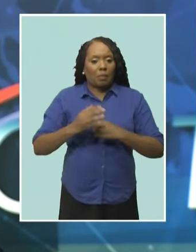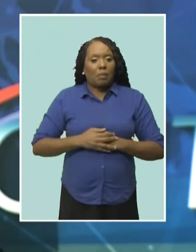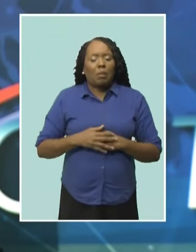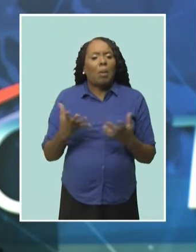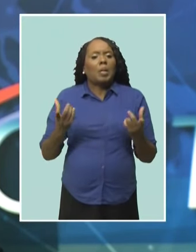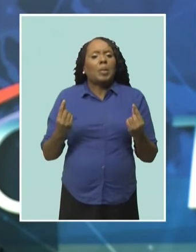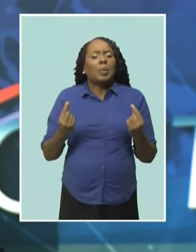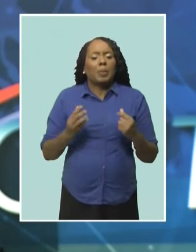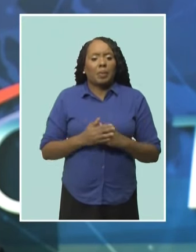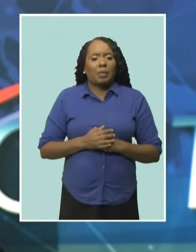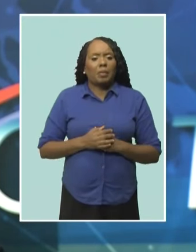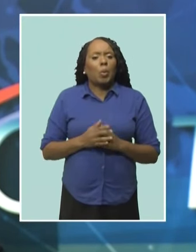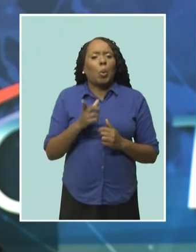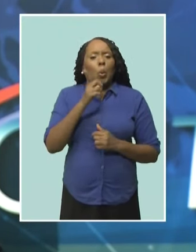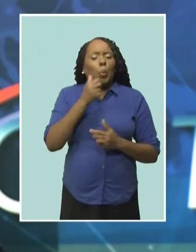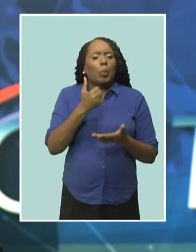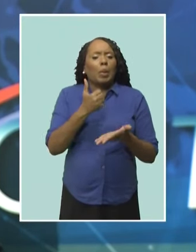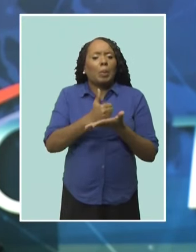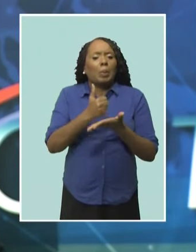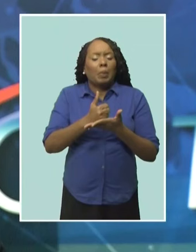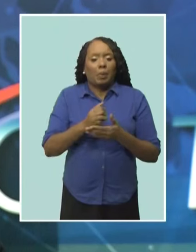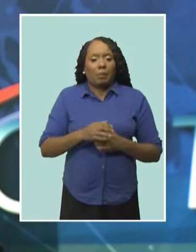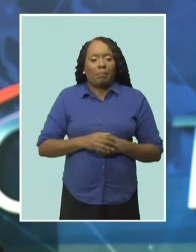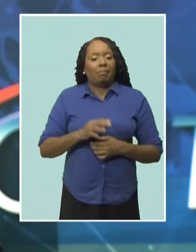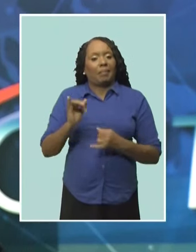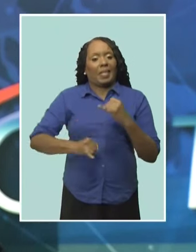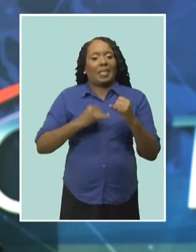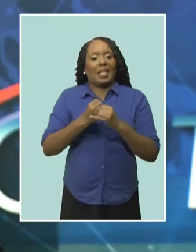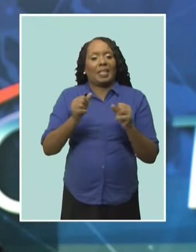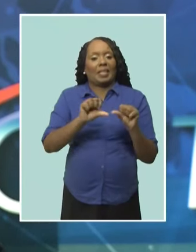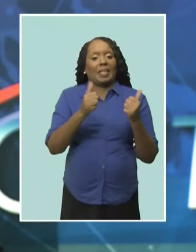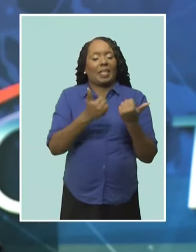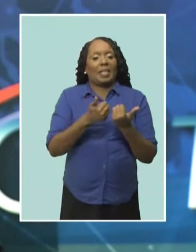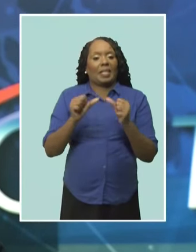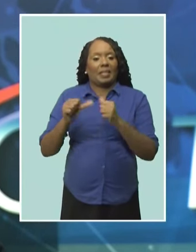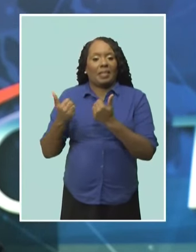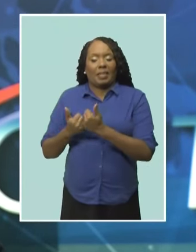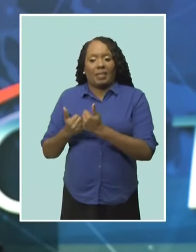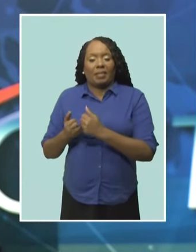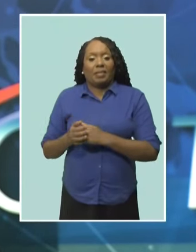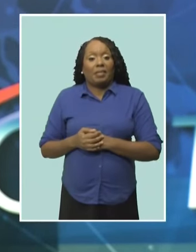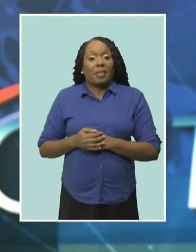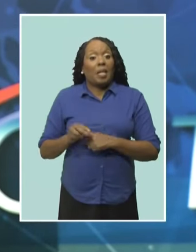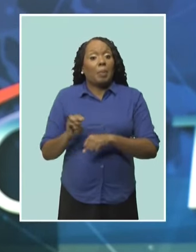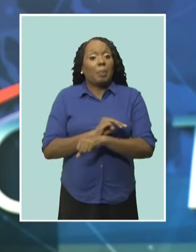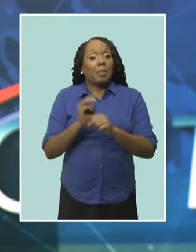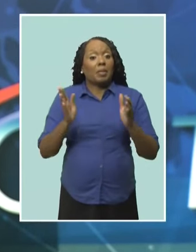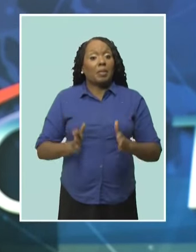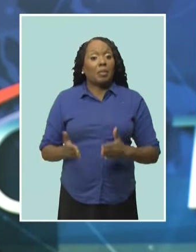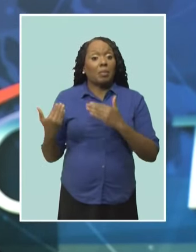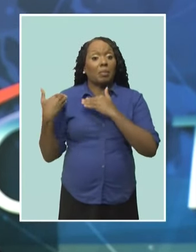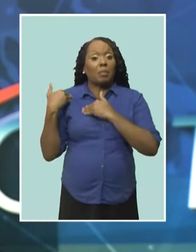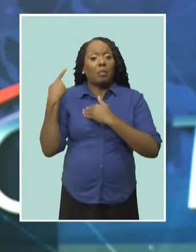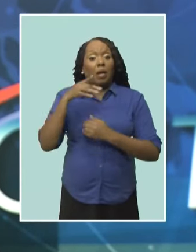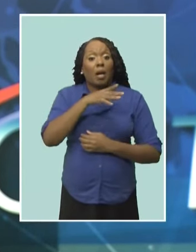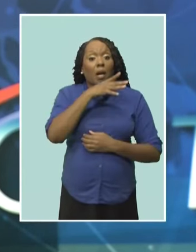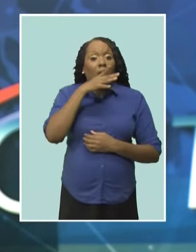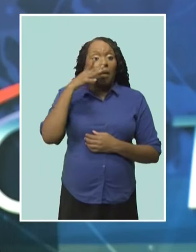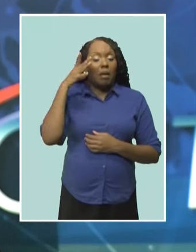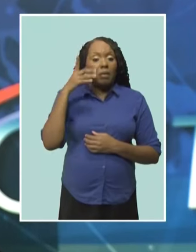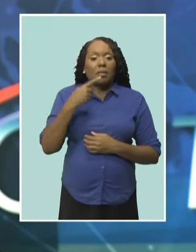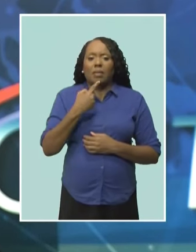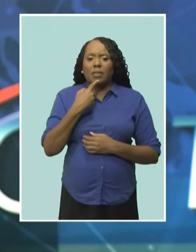assistance from international agencies. Minister of Agriculture, Food and Nutritional Security, Inda Weir, explained the